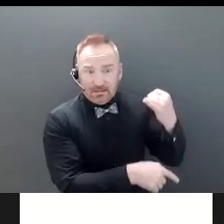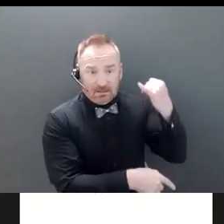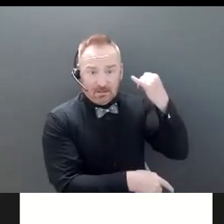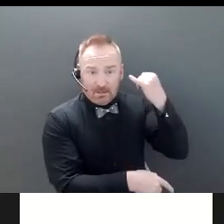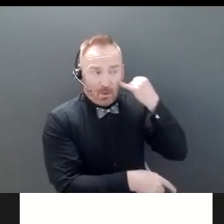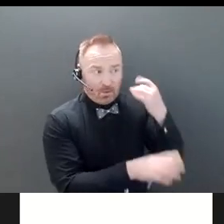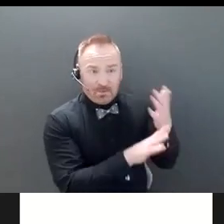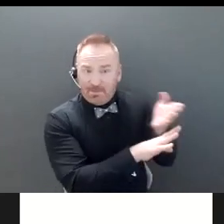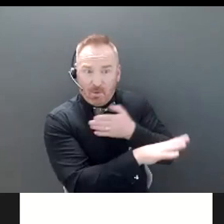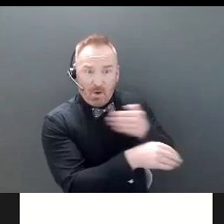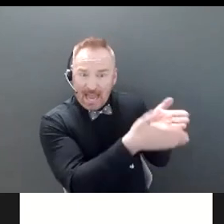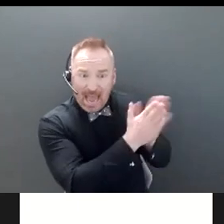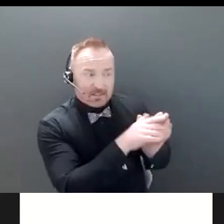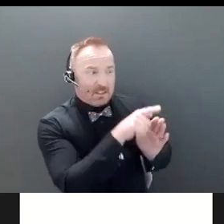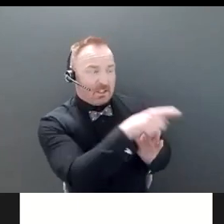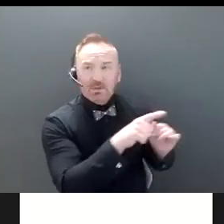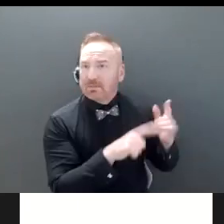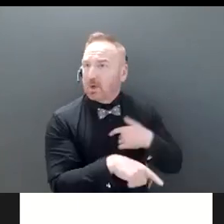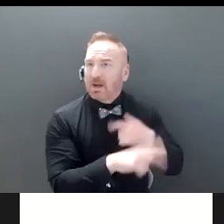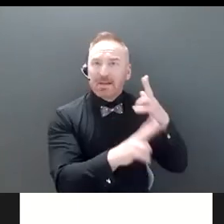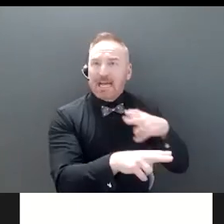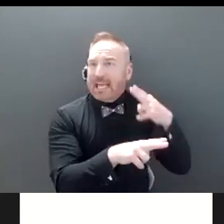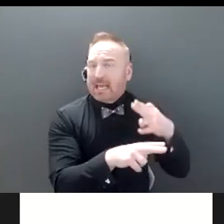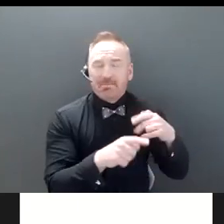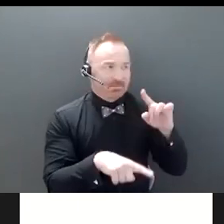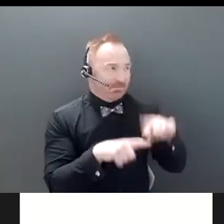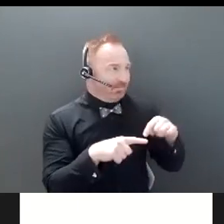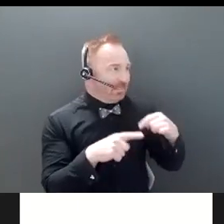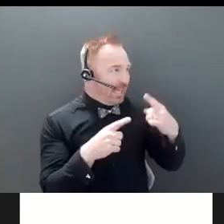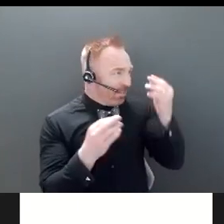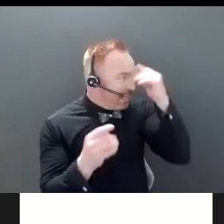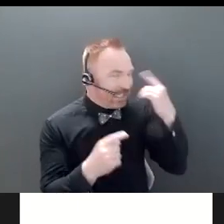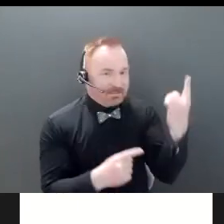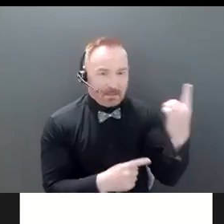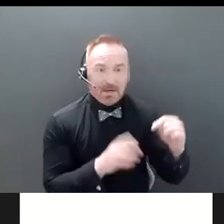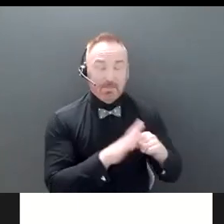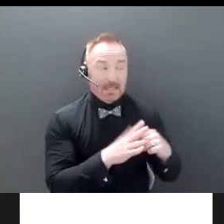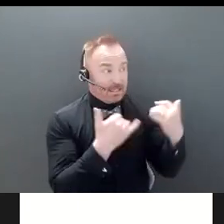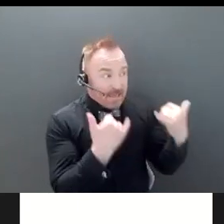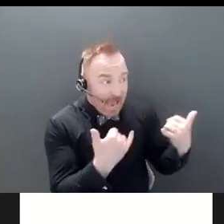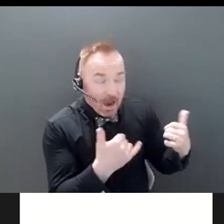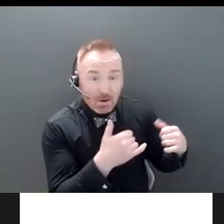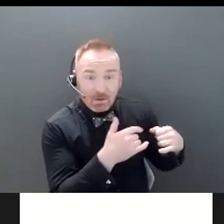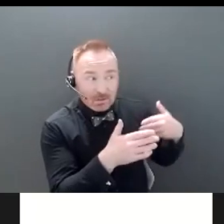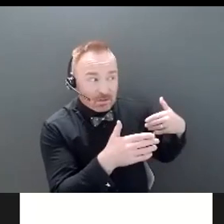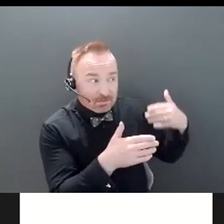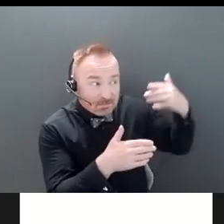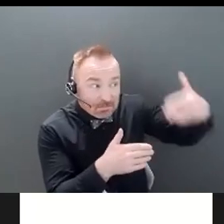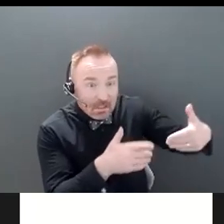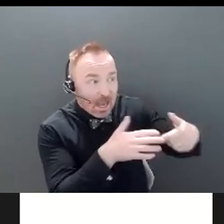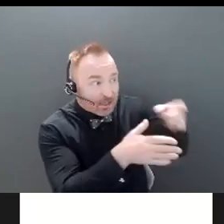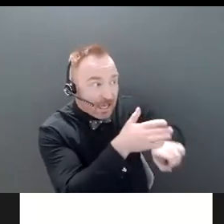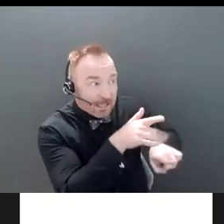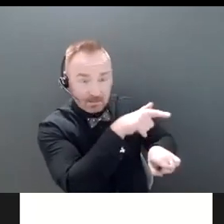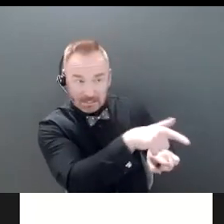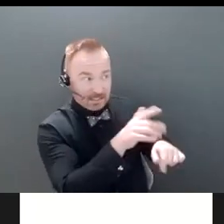their minds about appointing somebody, or, you know, a new person comes to mind, you know, those are conversations that now we're requiring people to